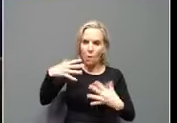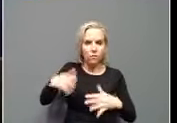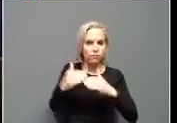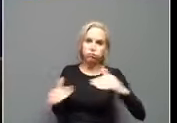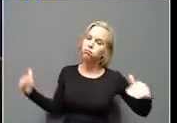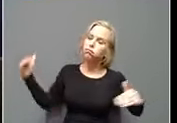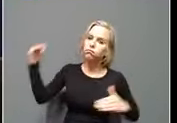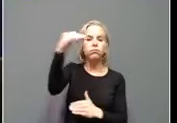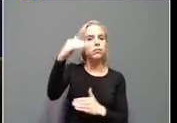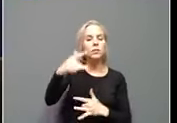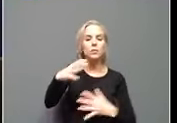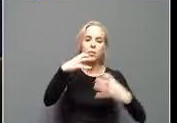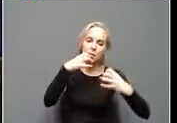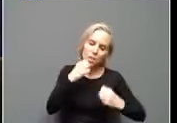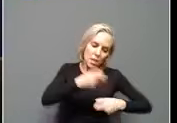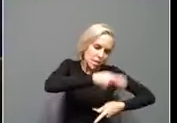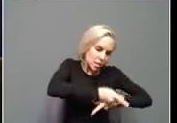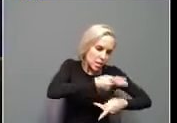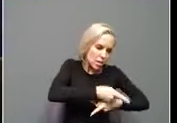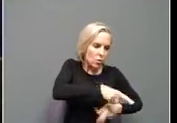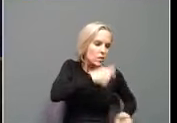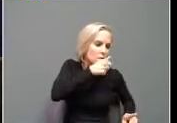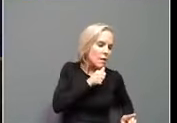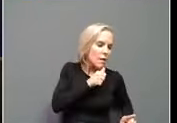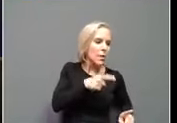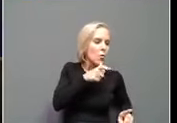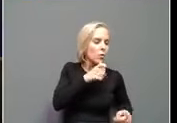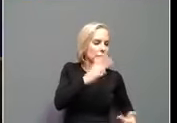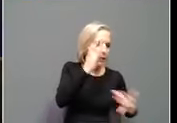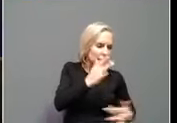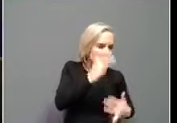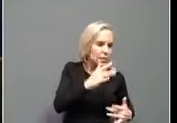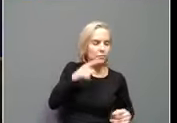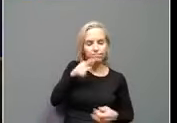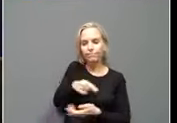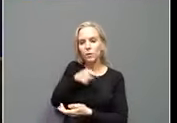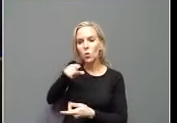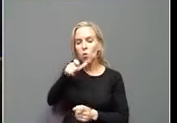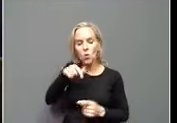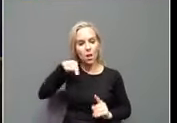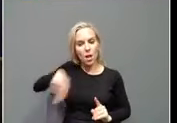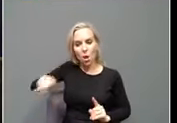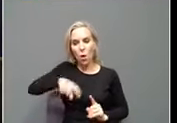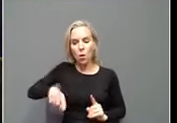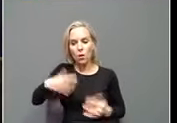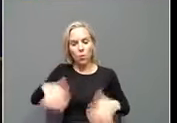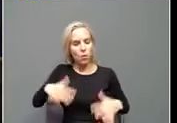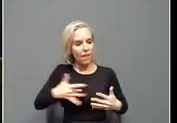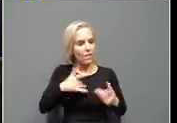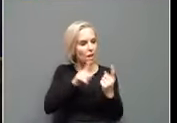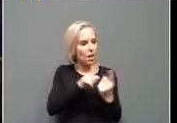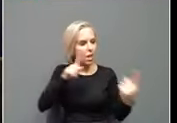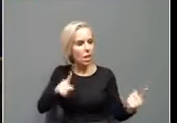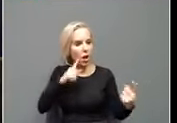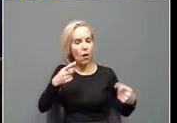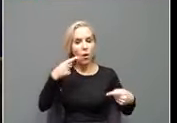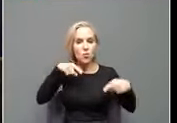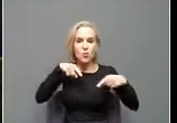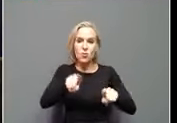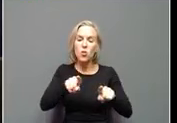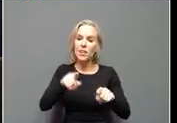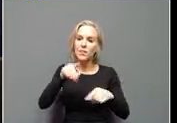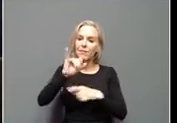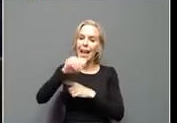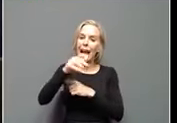for those suffering from the virus, they often stood in place for the loved ones who were separated or held up the iPad for families during unimaginable